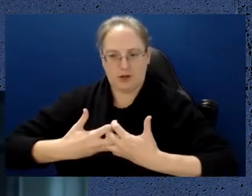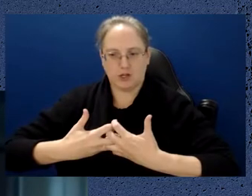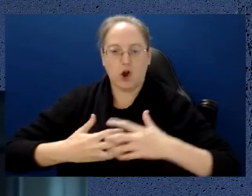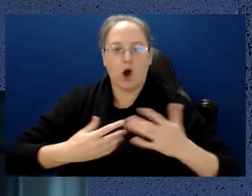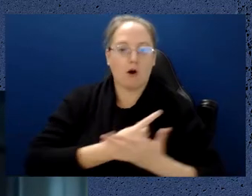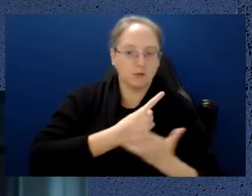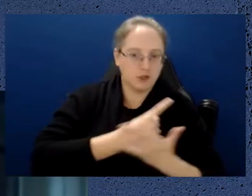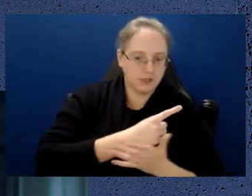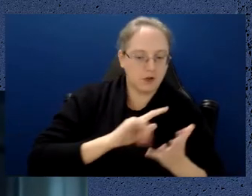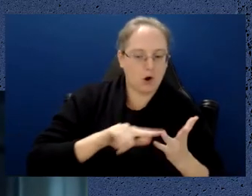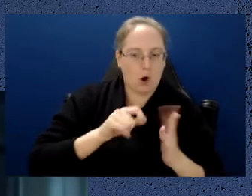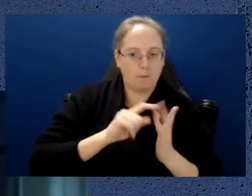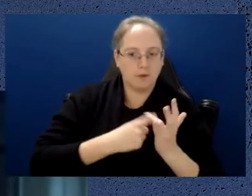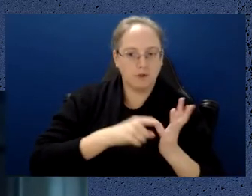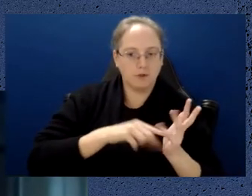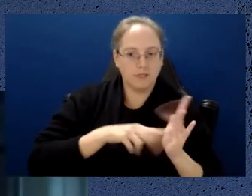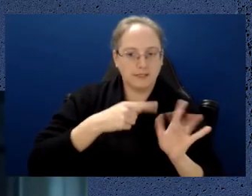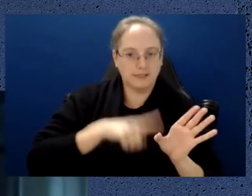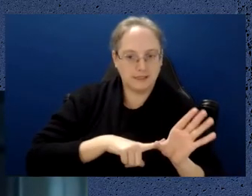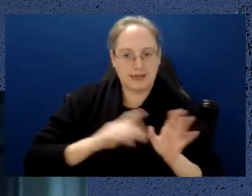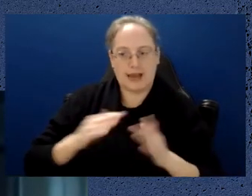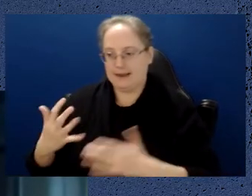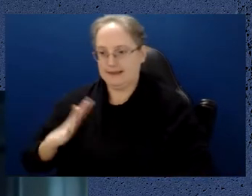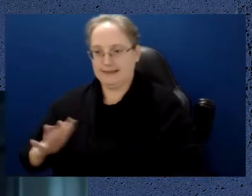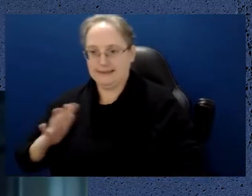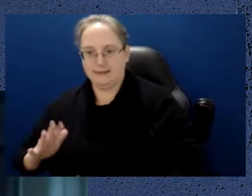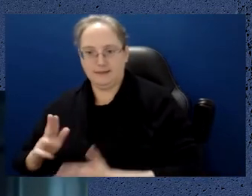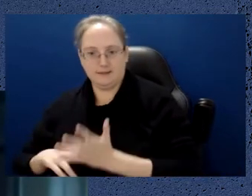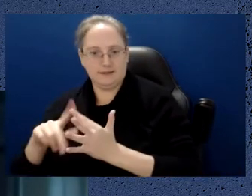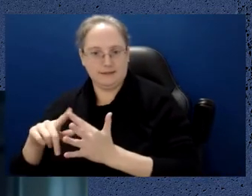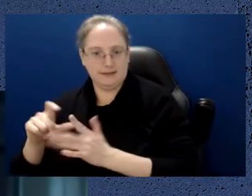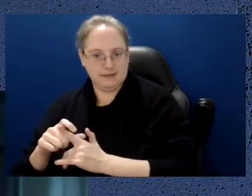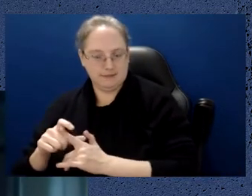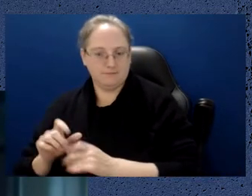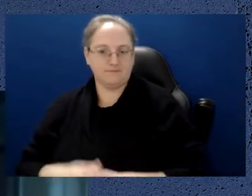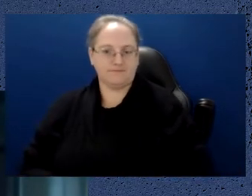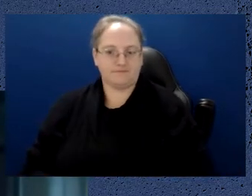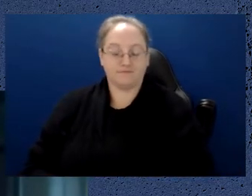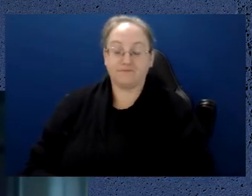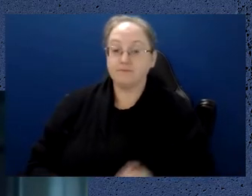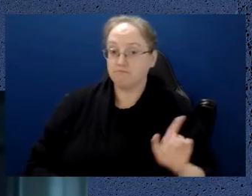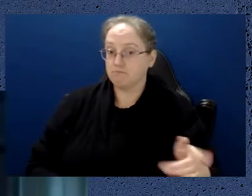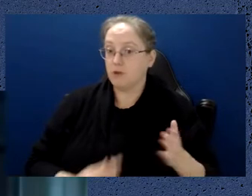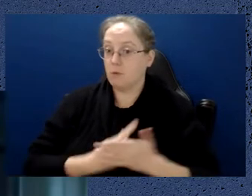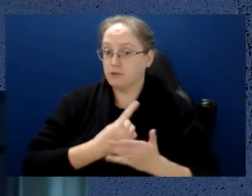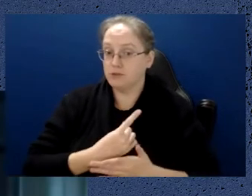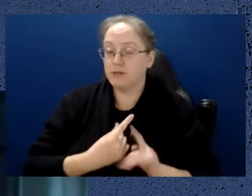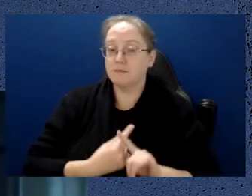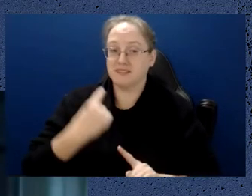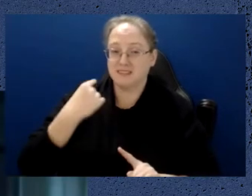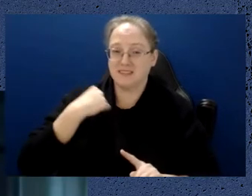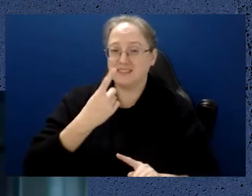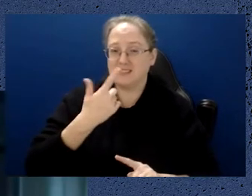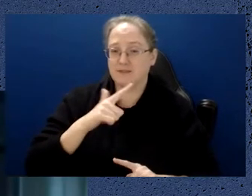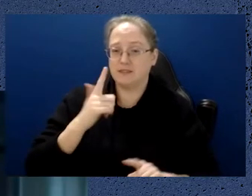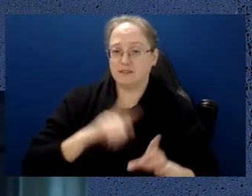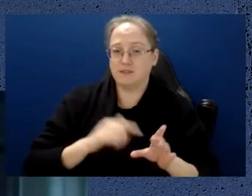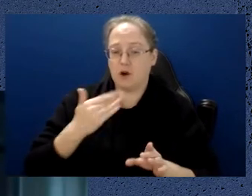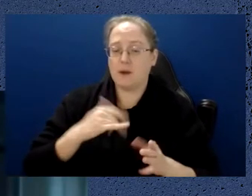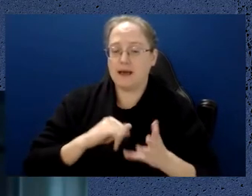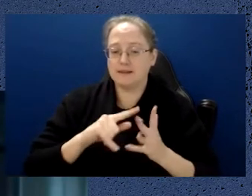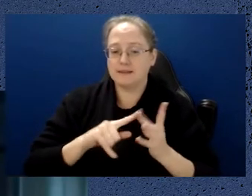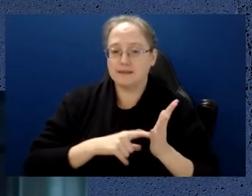So the opportunity arises from the fact that since the silicon integrated circuit was invented about 70 years ago,